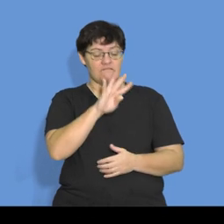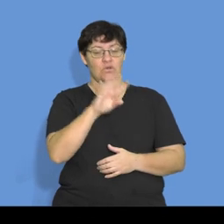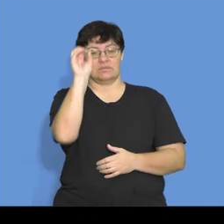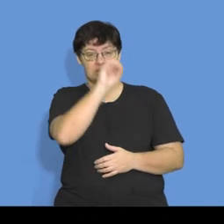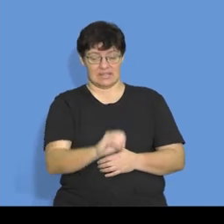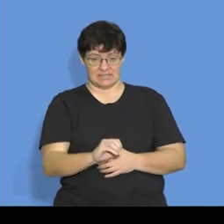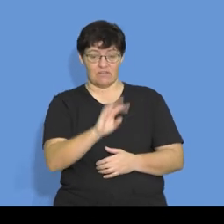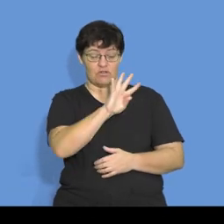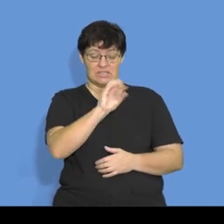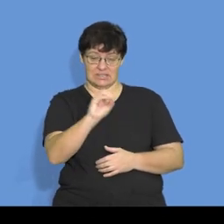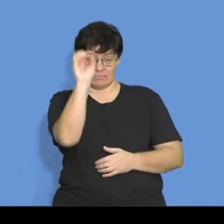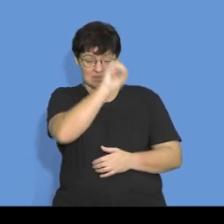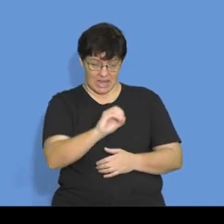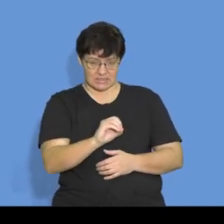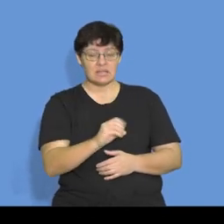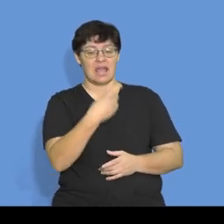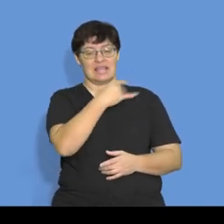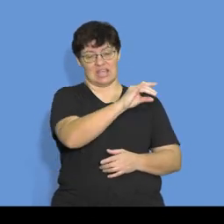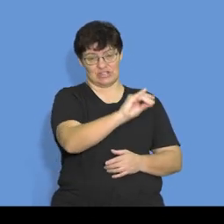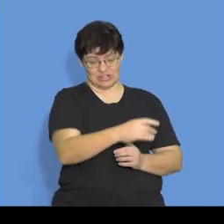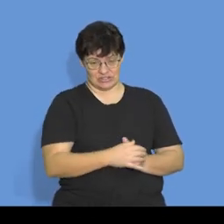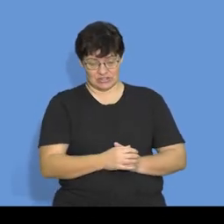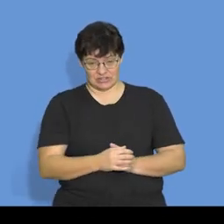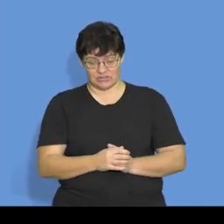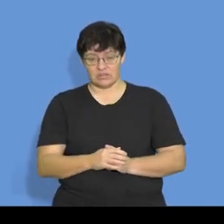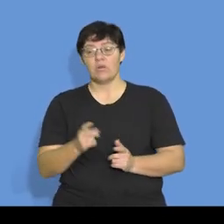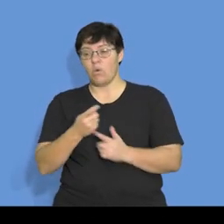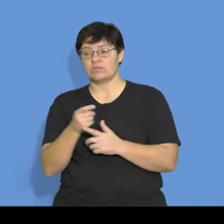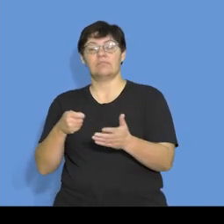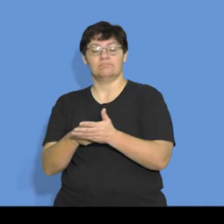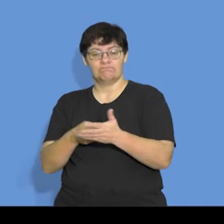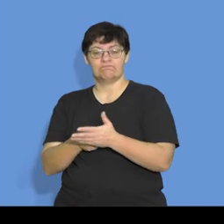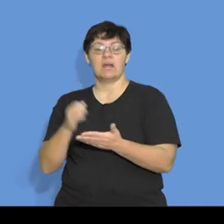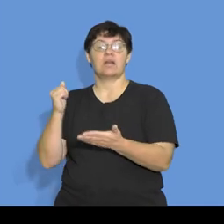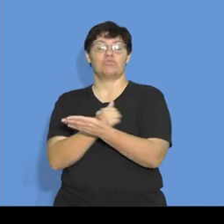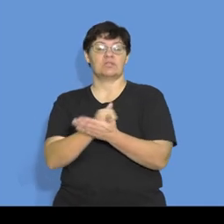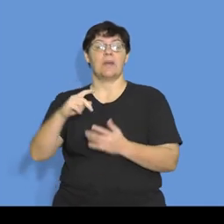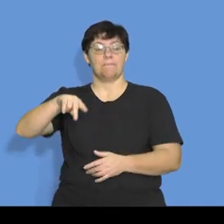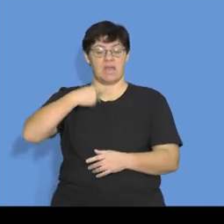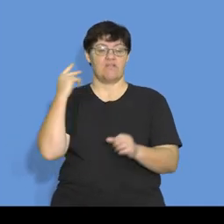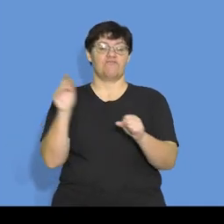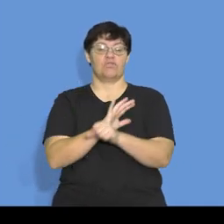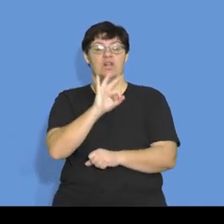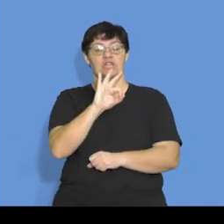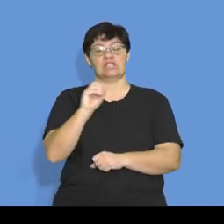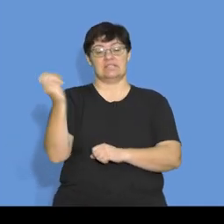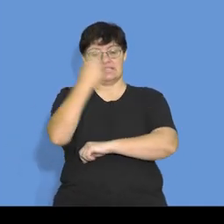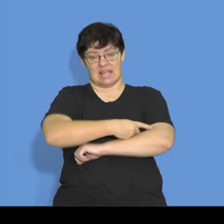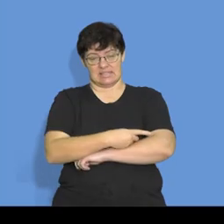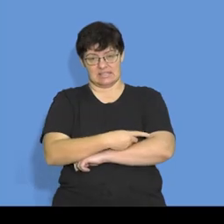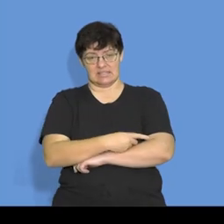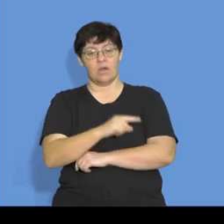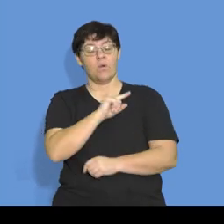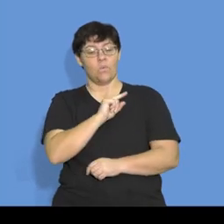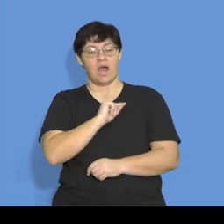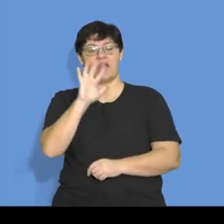Here we have our purchases figure. And we are also told that creditors are paid in full after 30 days to take advantage of